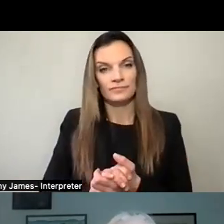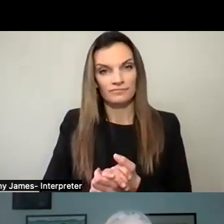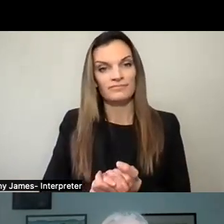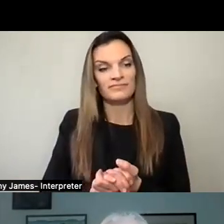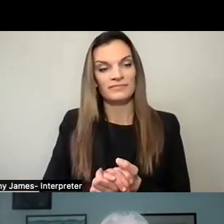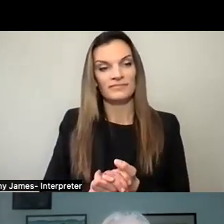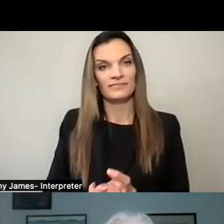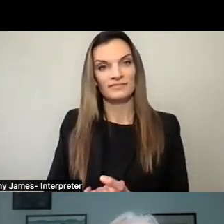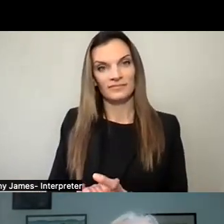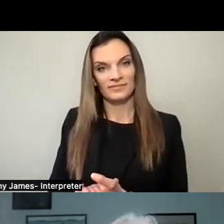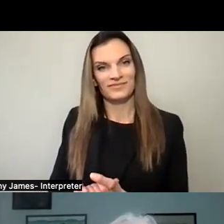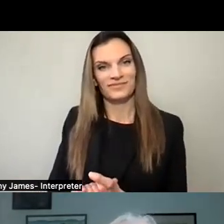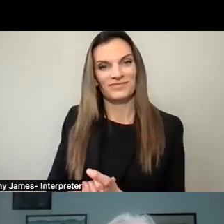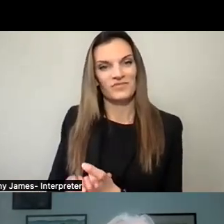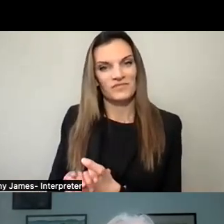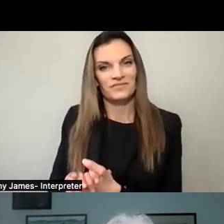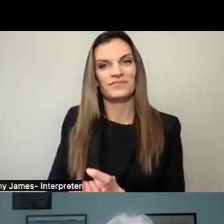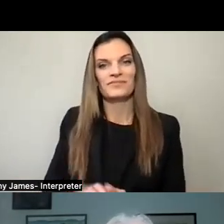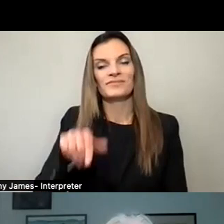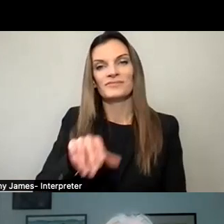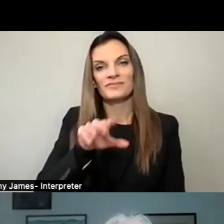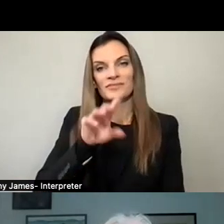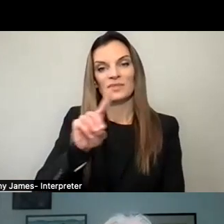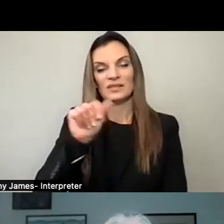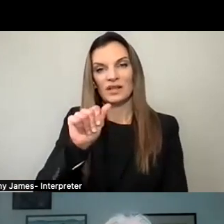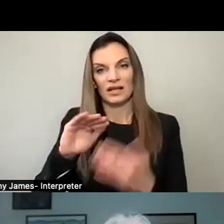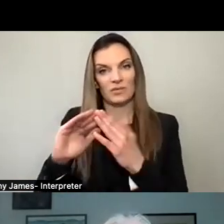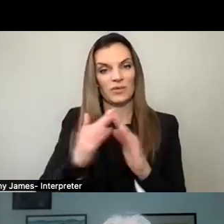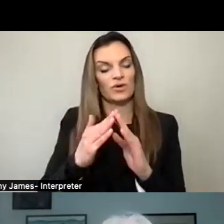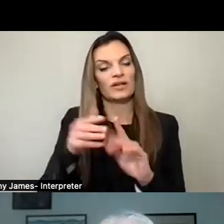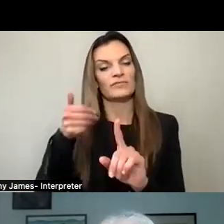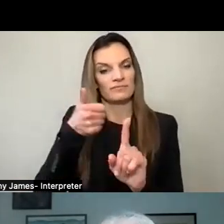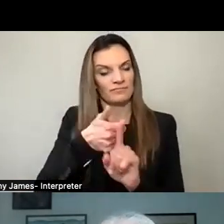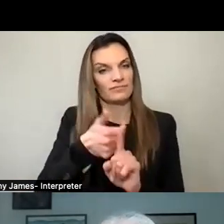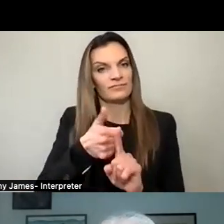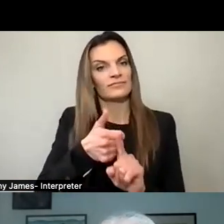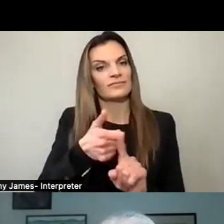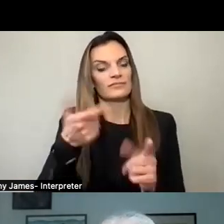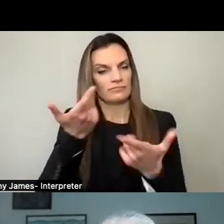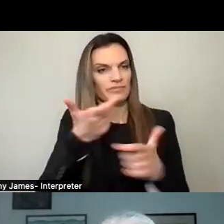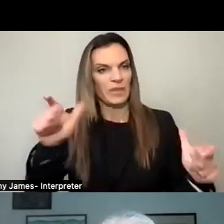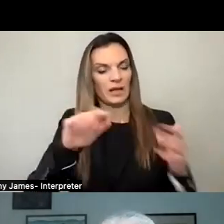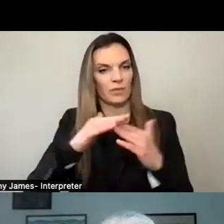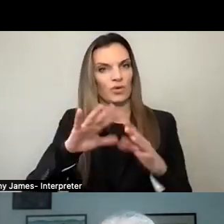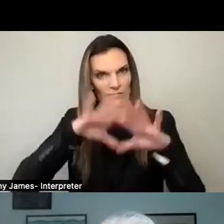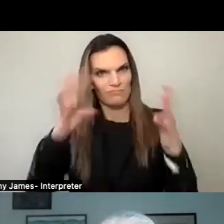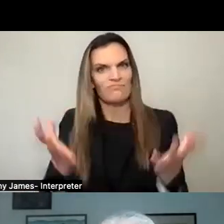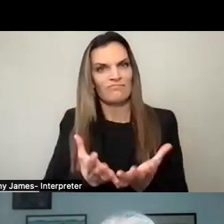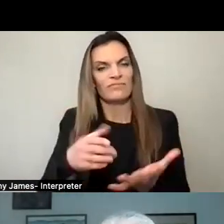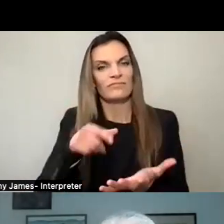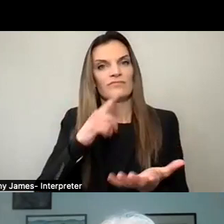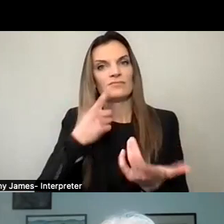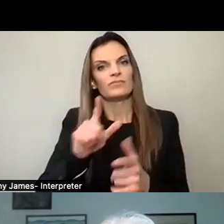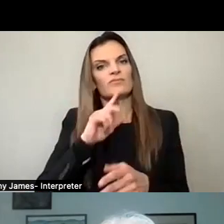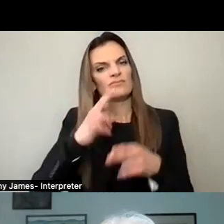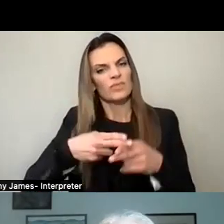I mean, please. The disability community is said to be the largest minority community in the world. It's also full